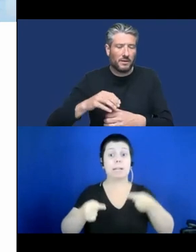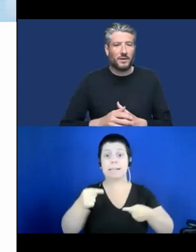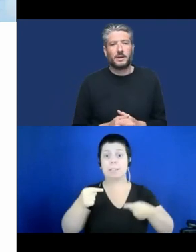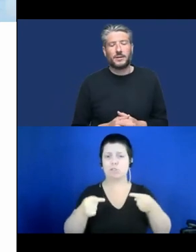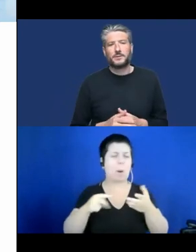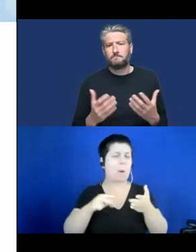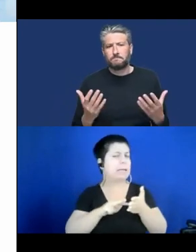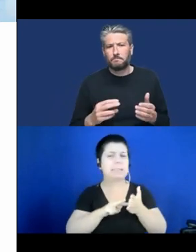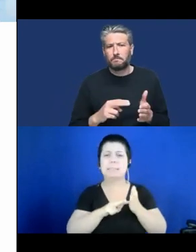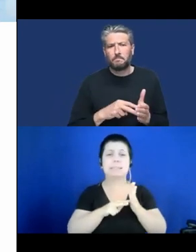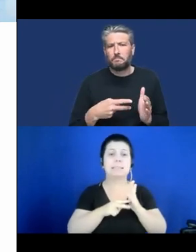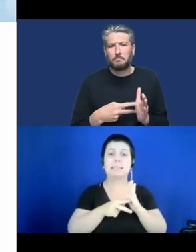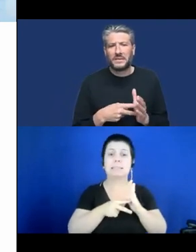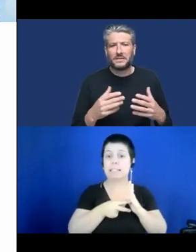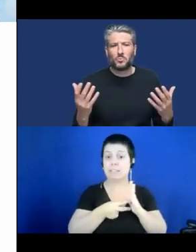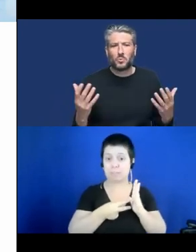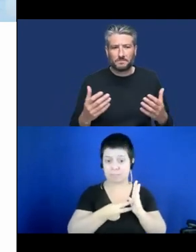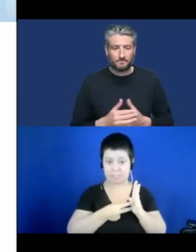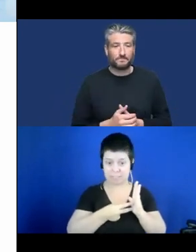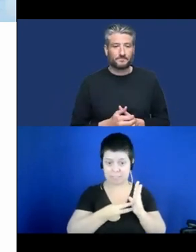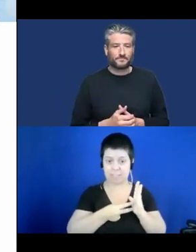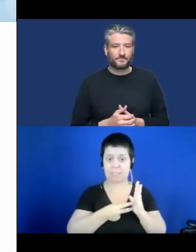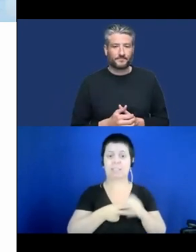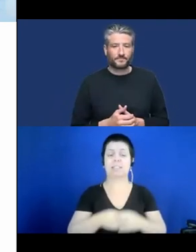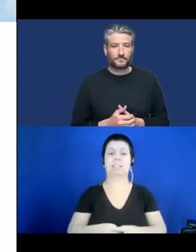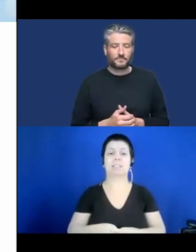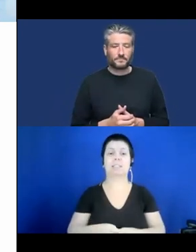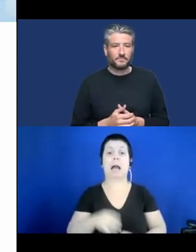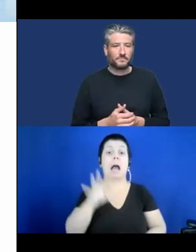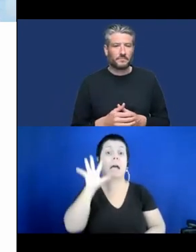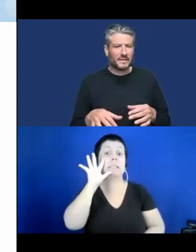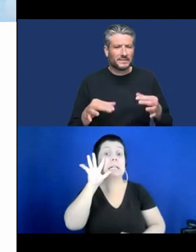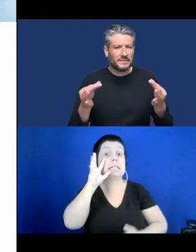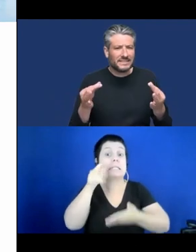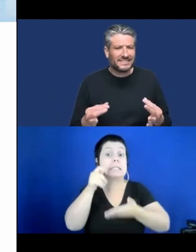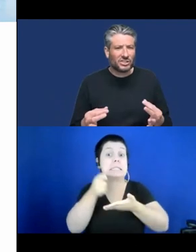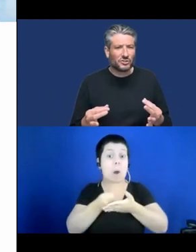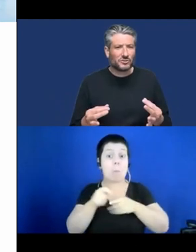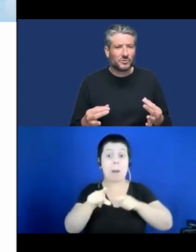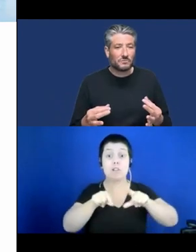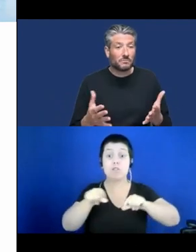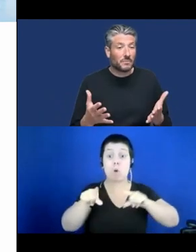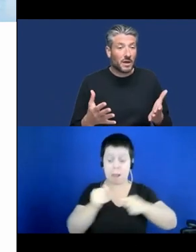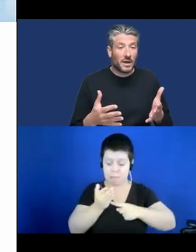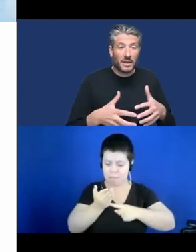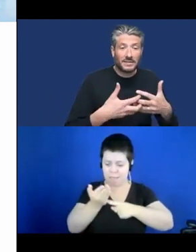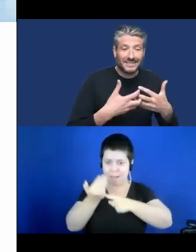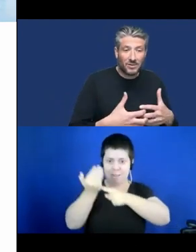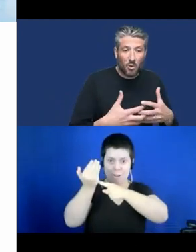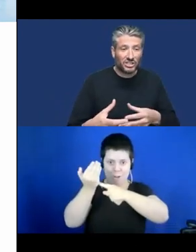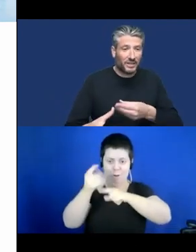decisions on what technology to supply to people, what